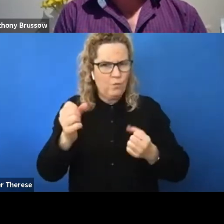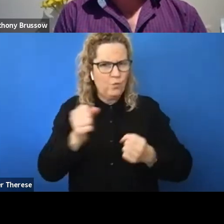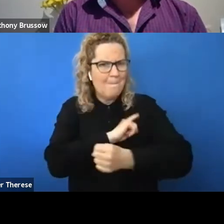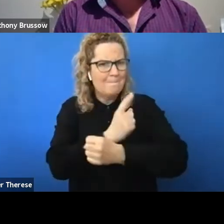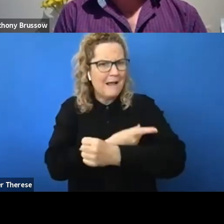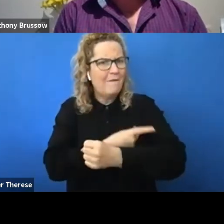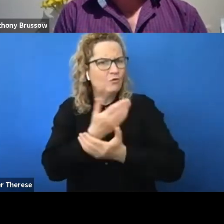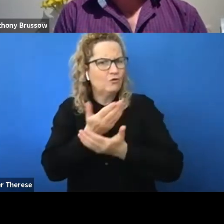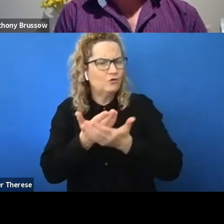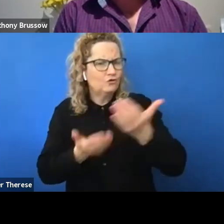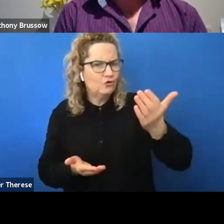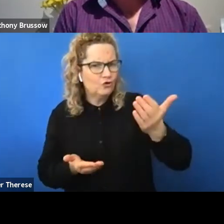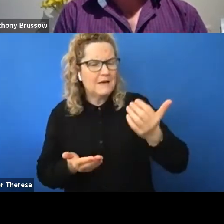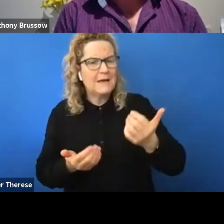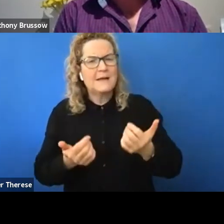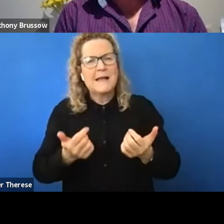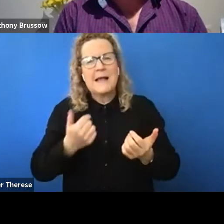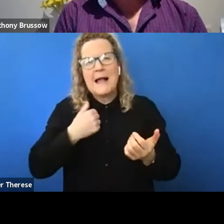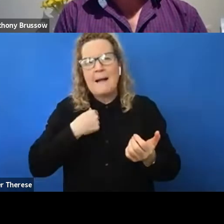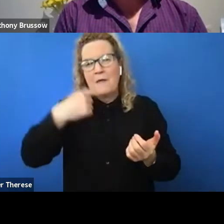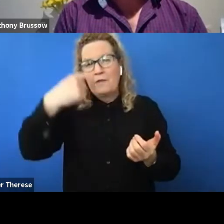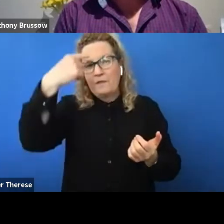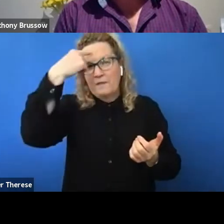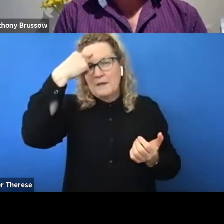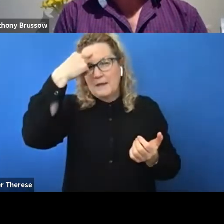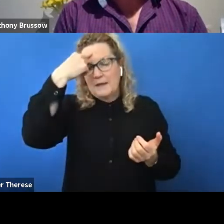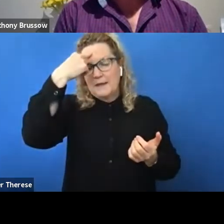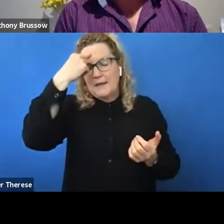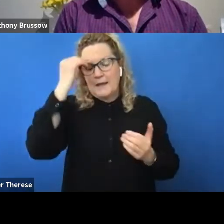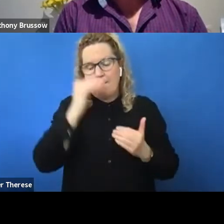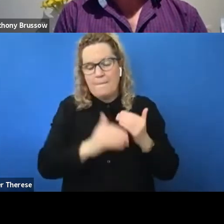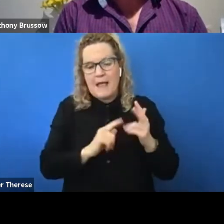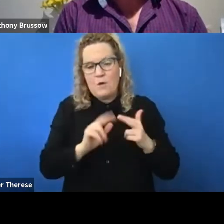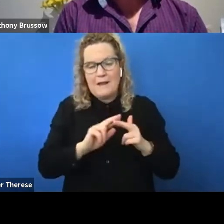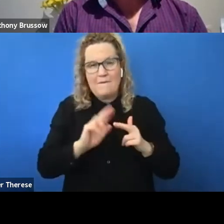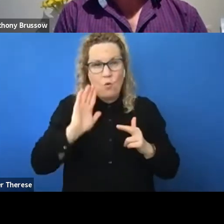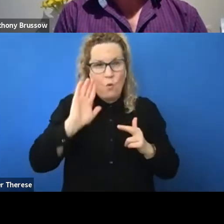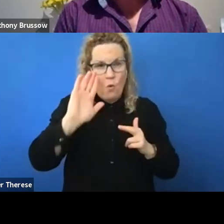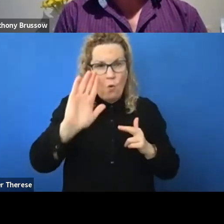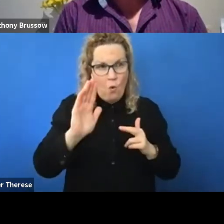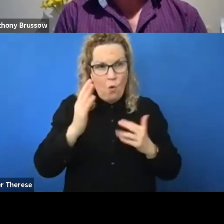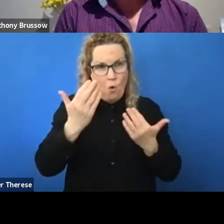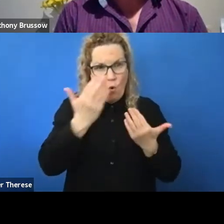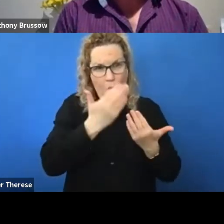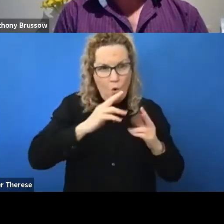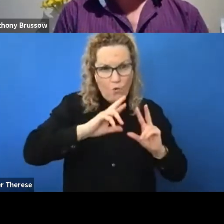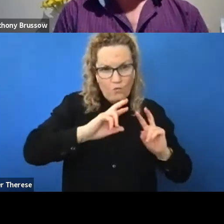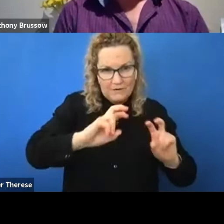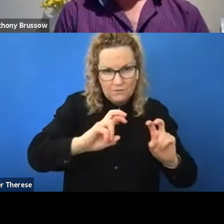whether your study has shown you, and your